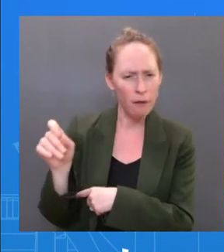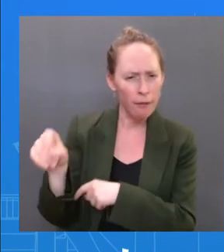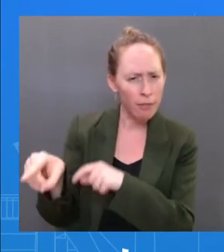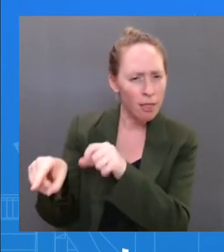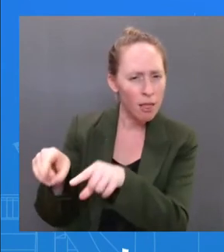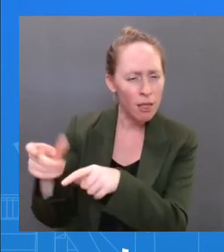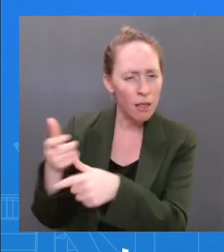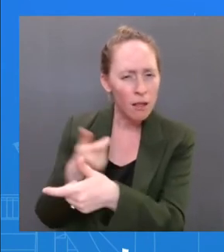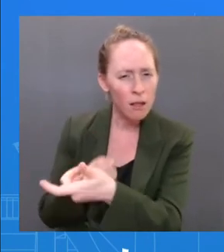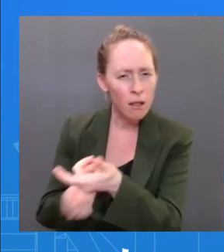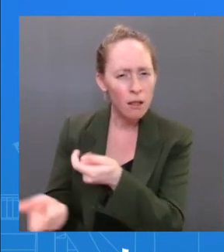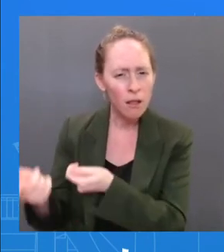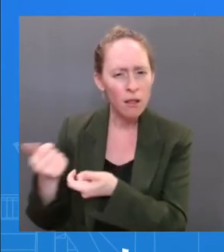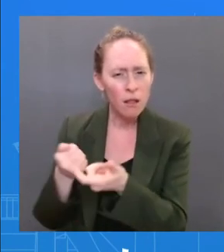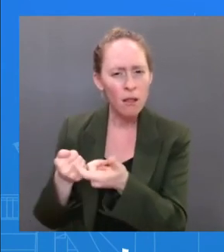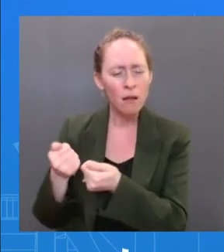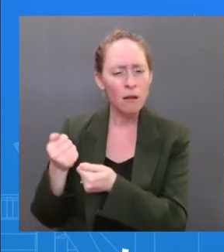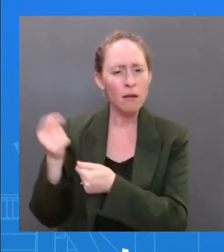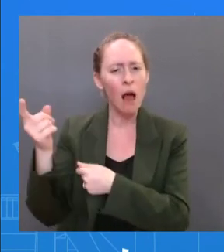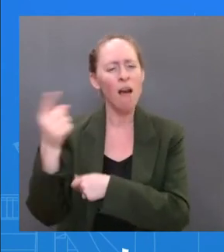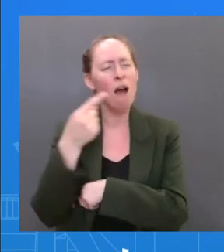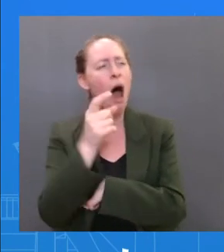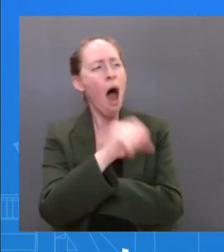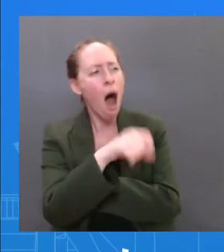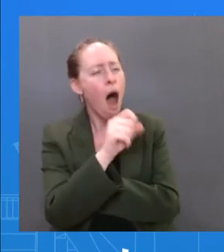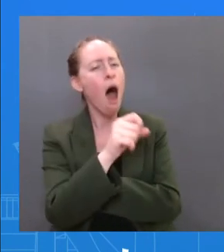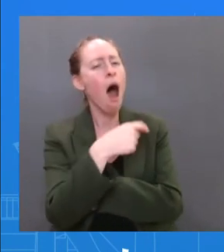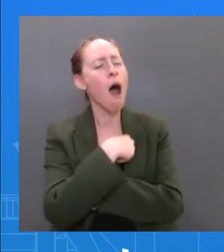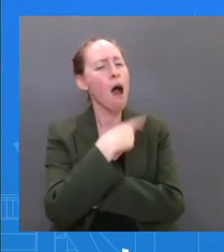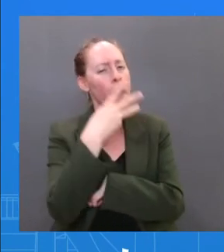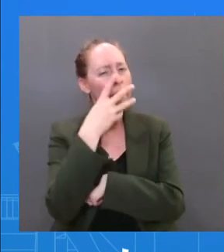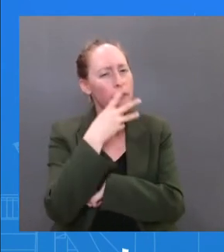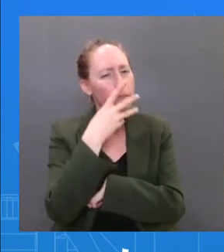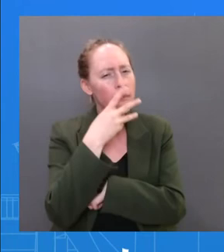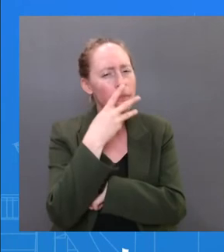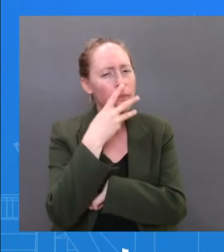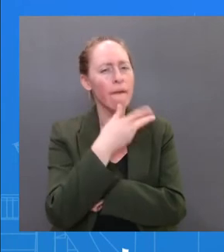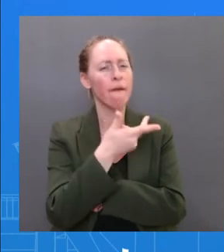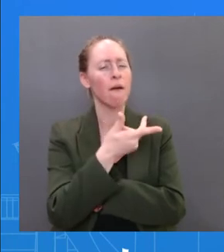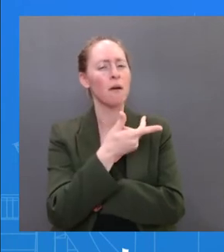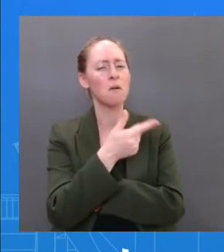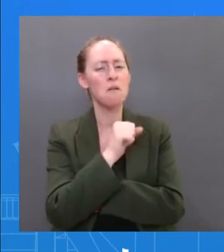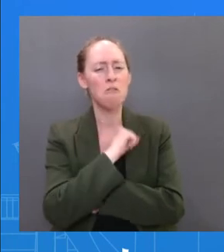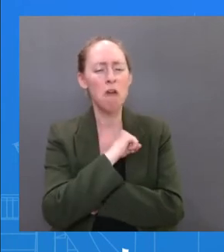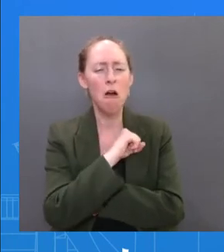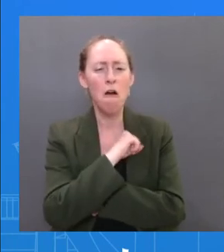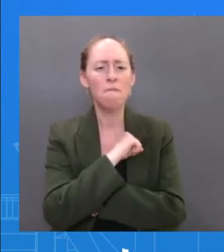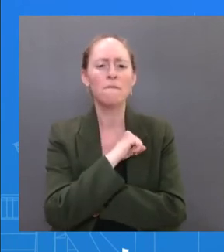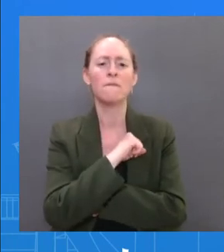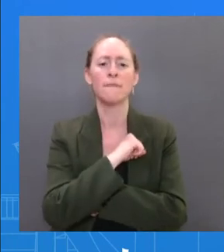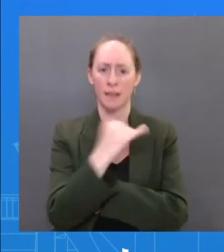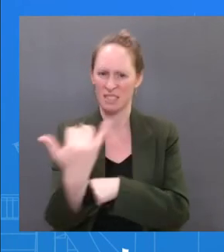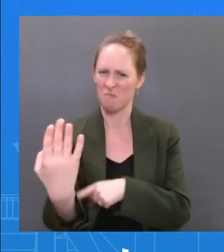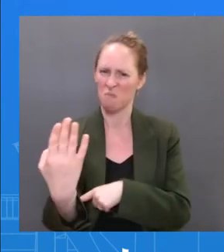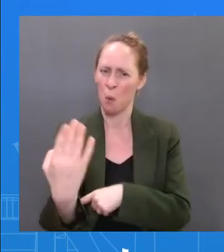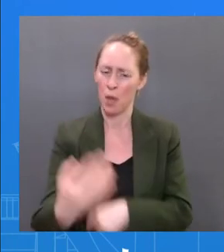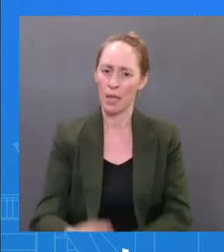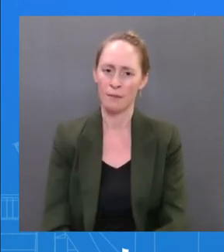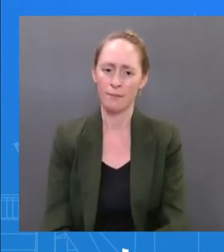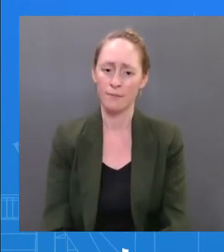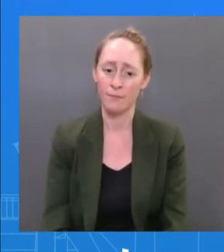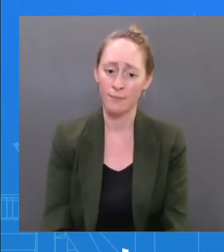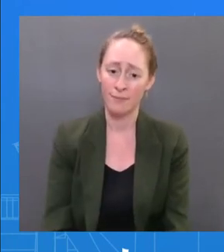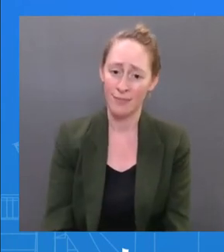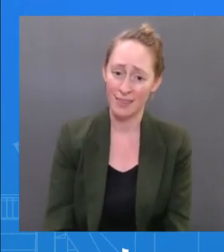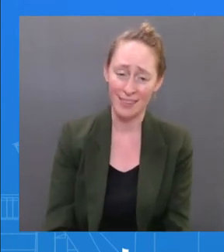and a dry throat. A runny nose and a dry throat. I mean, you know, that is — I mean, that is not — it's